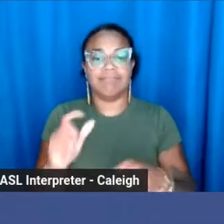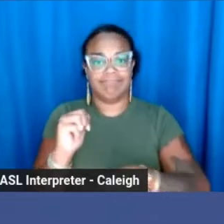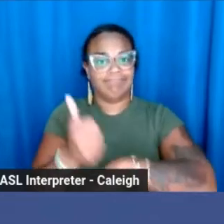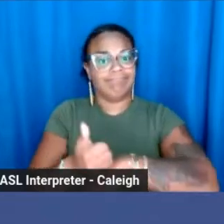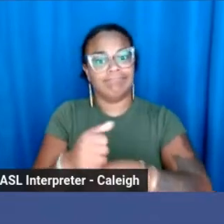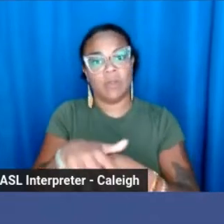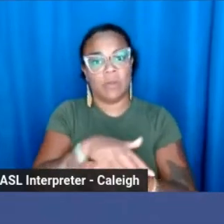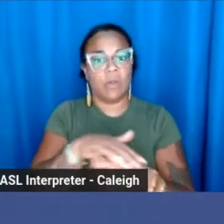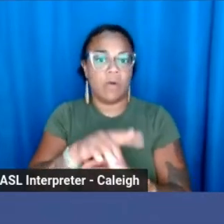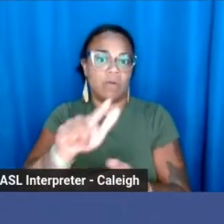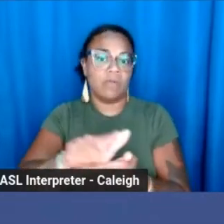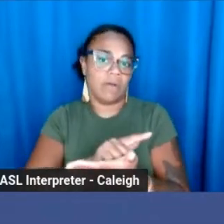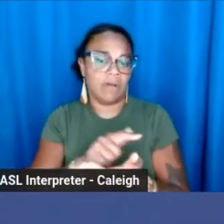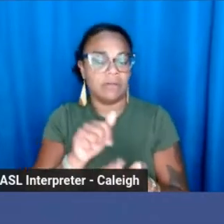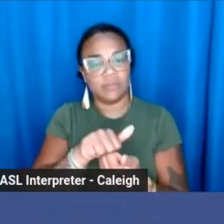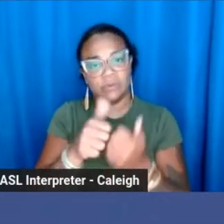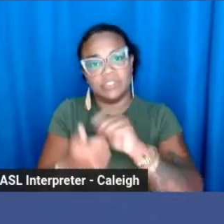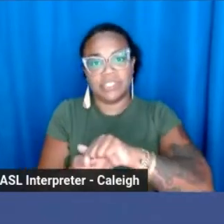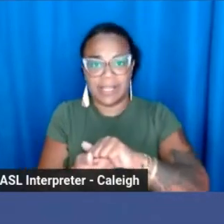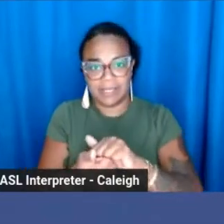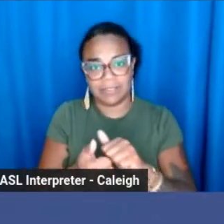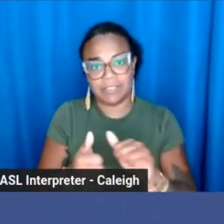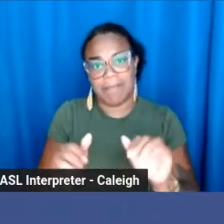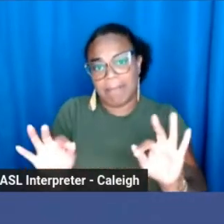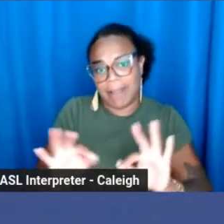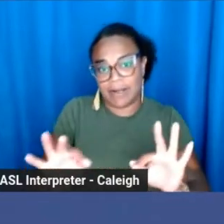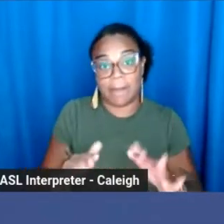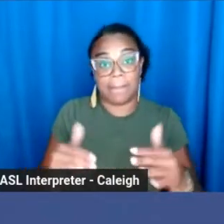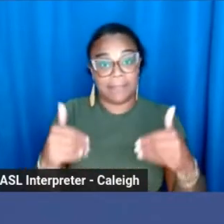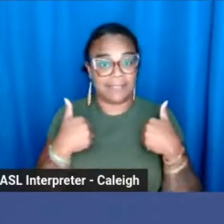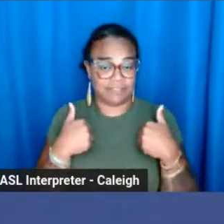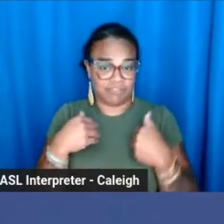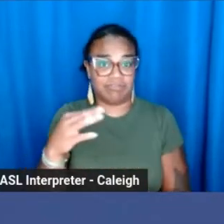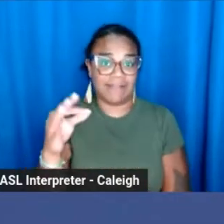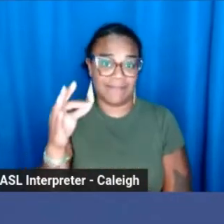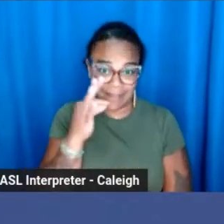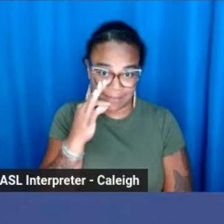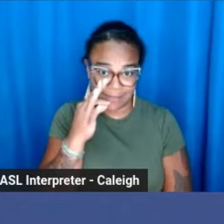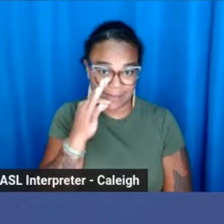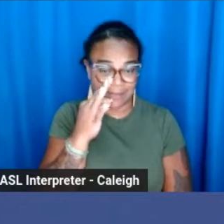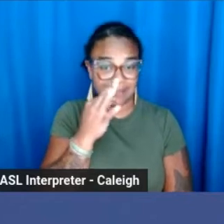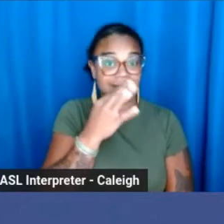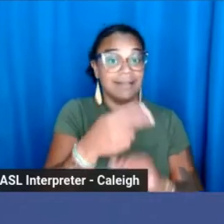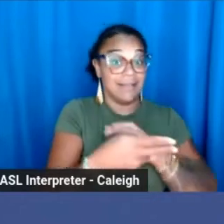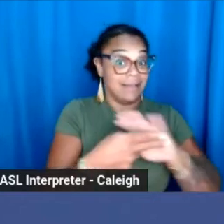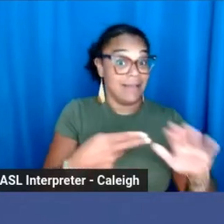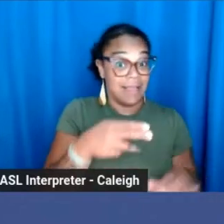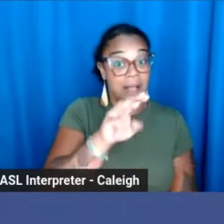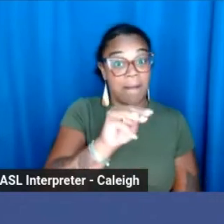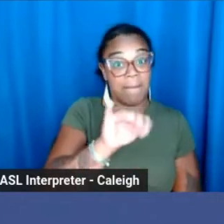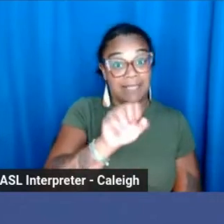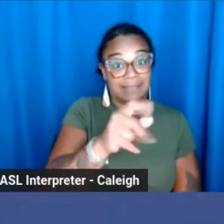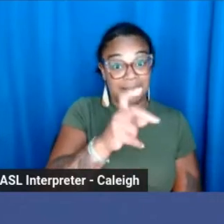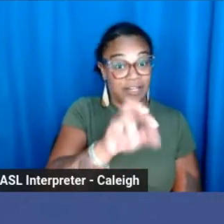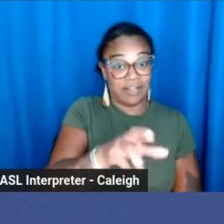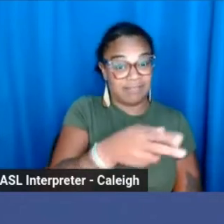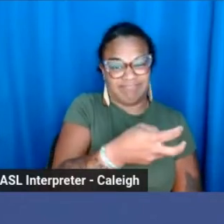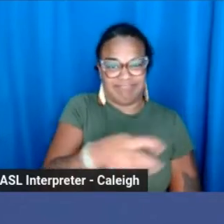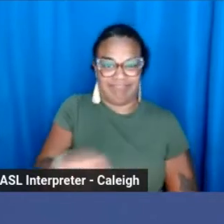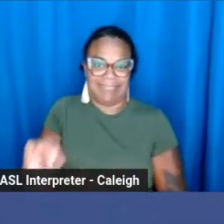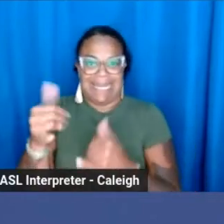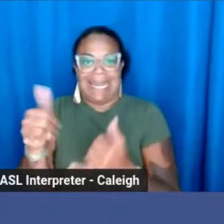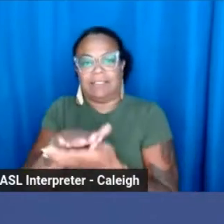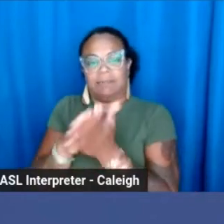ordinance to change minor possession of cannabis from a misdemeanor to turn it into a summary violation.